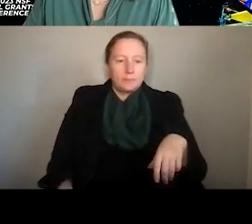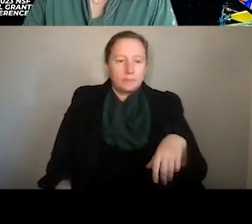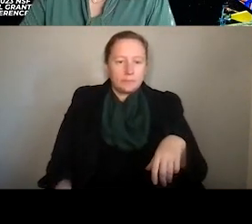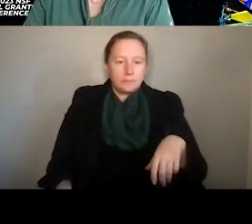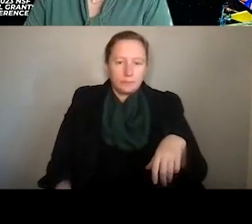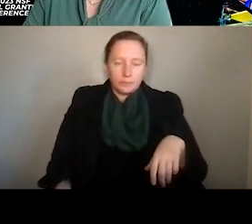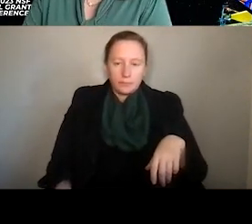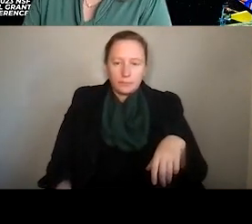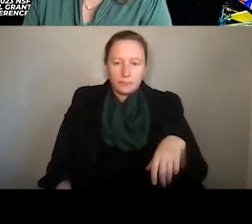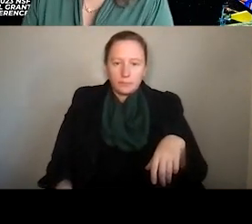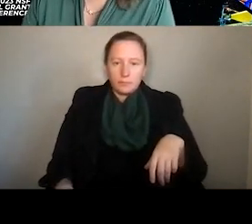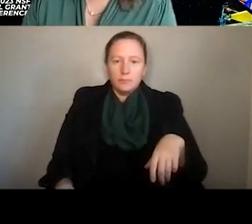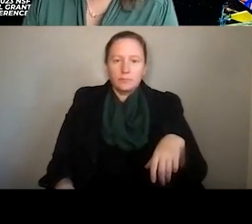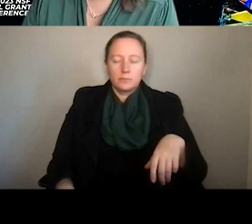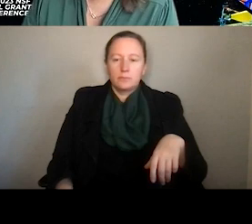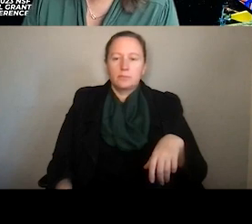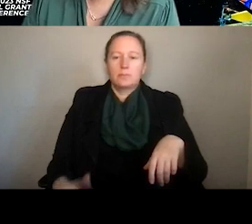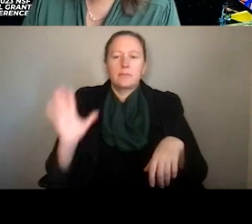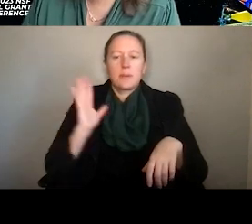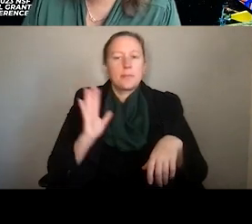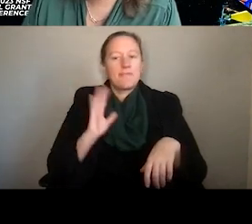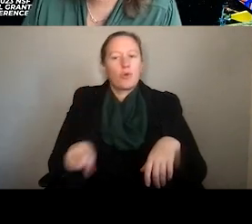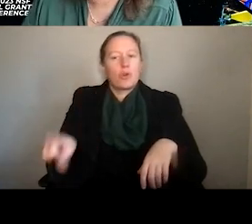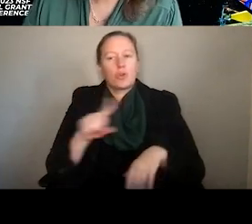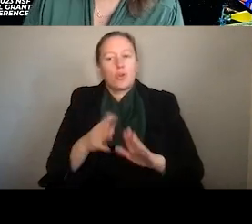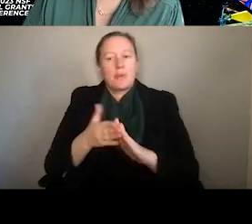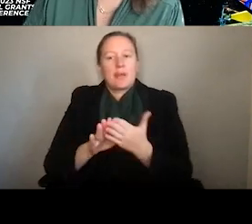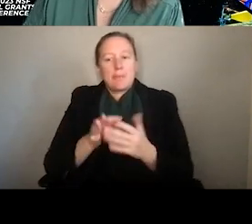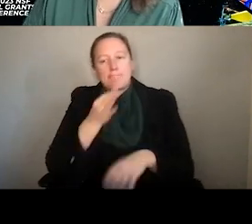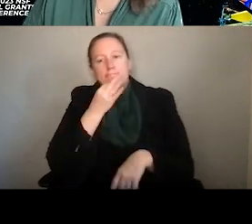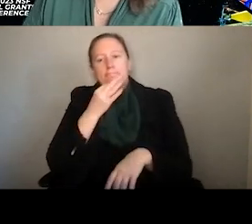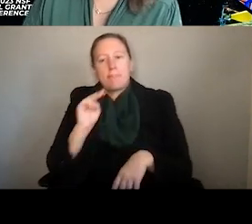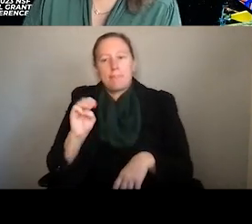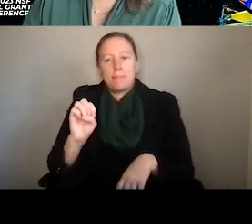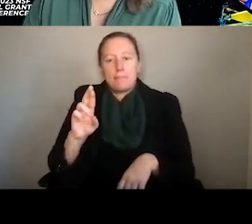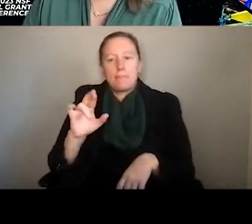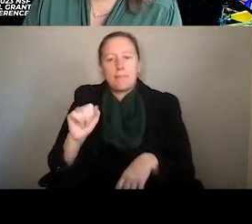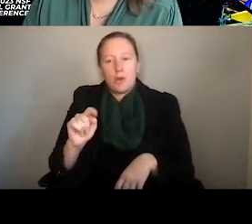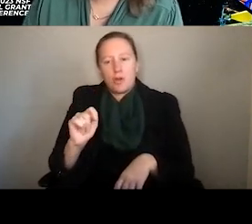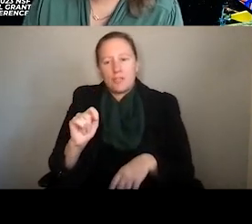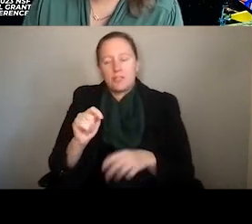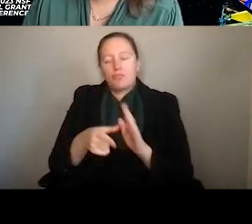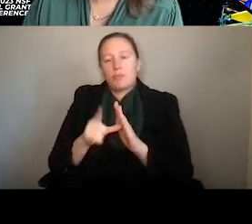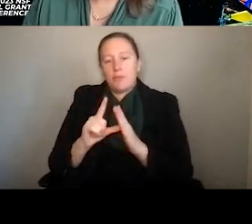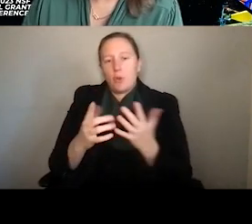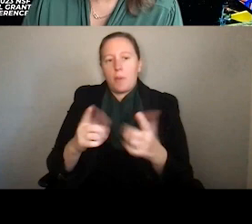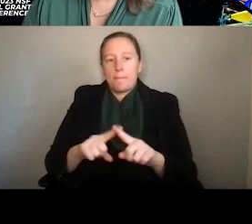Okay, now I know earlier in the grants conference you became experts in merit review, but I want to highlight a few things today.